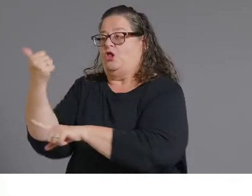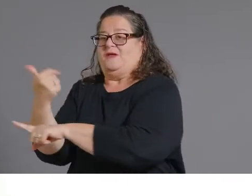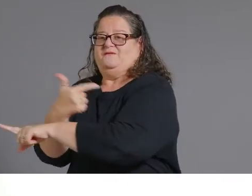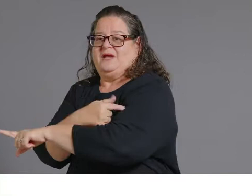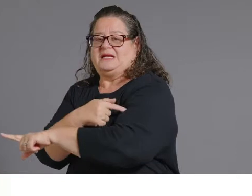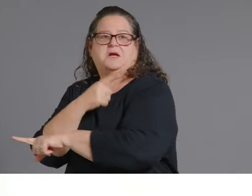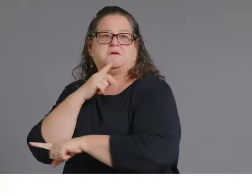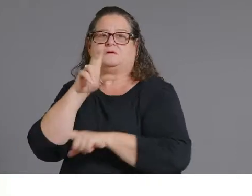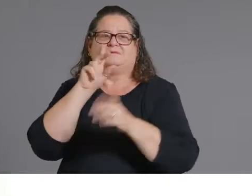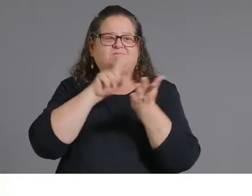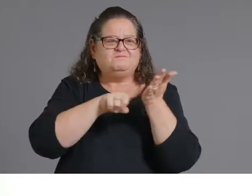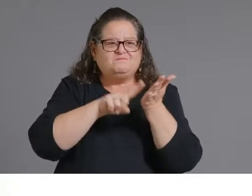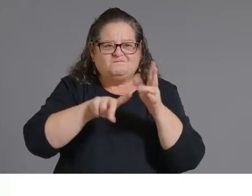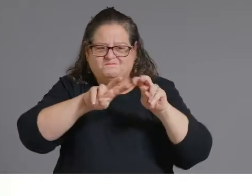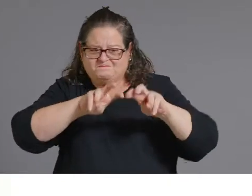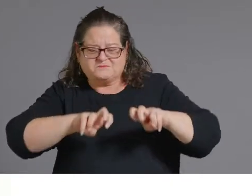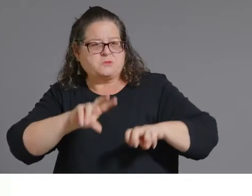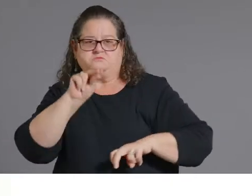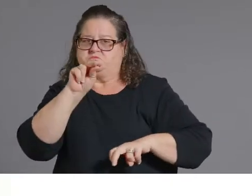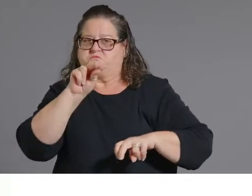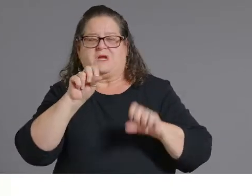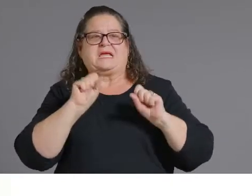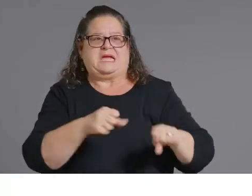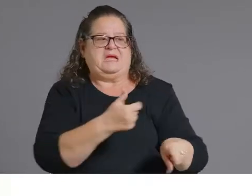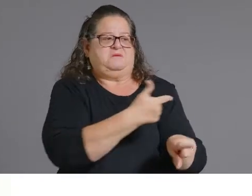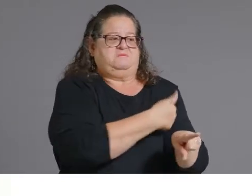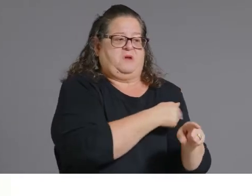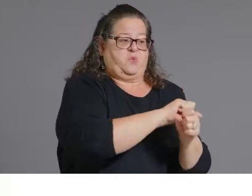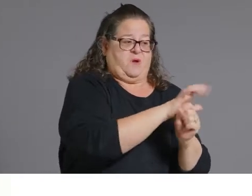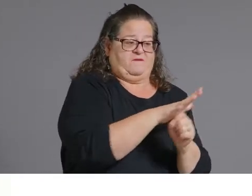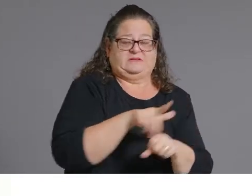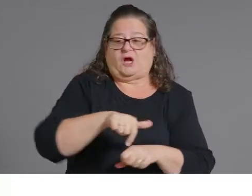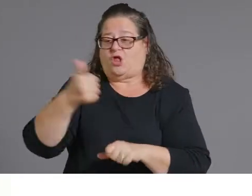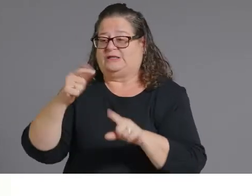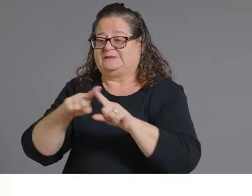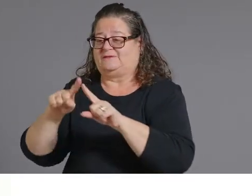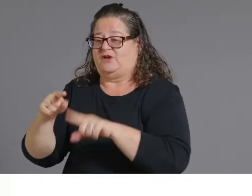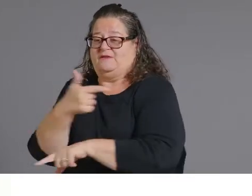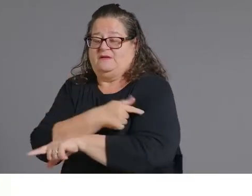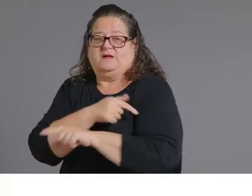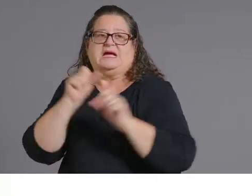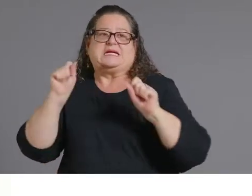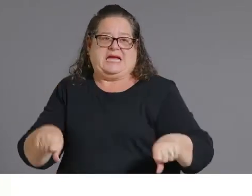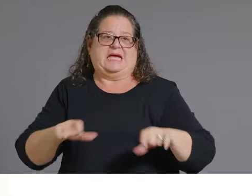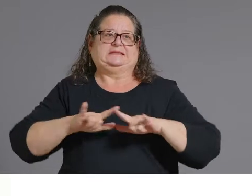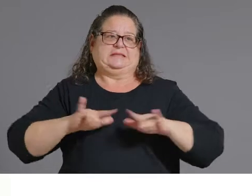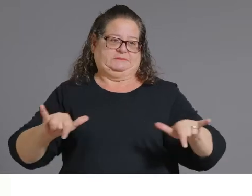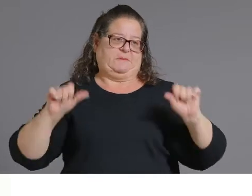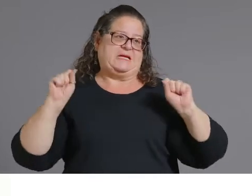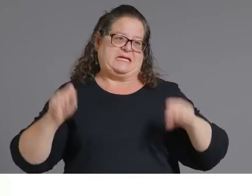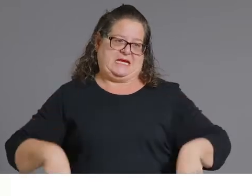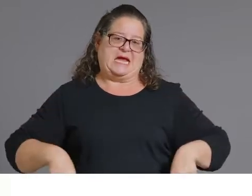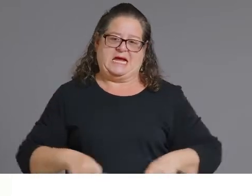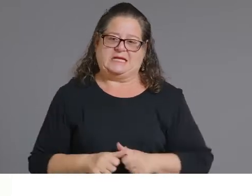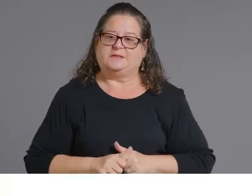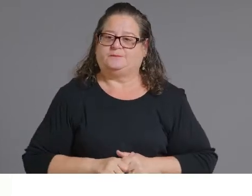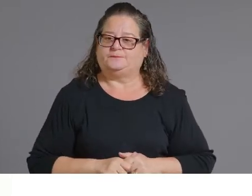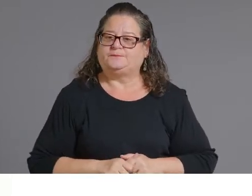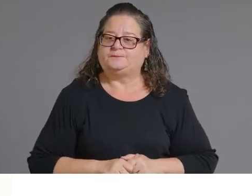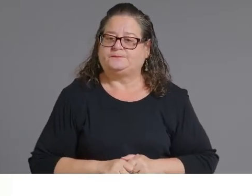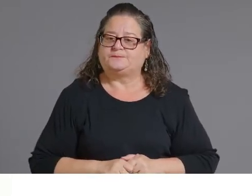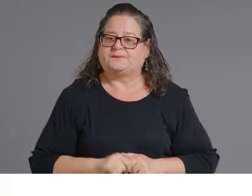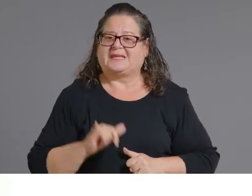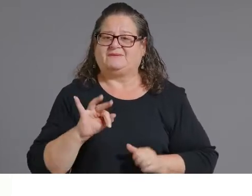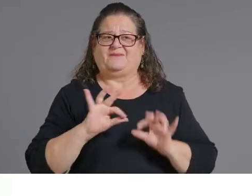we encourage families if you have any hesitation to talk to your provider about not only the covet 19